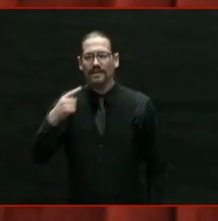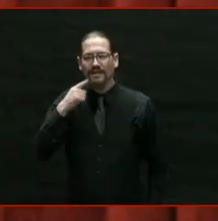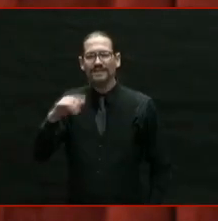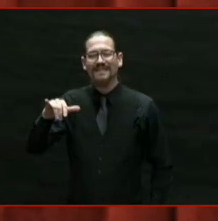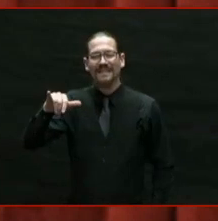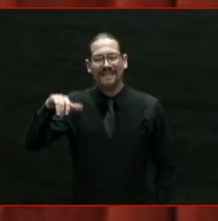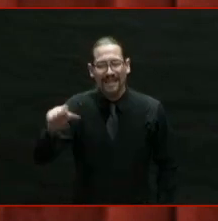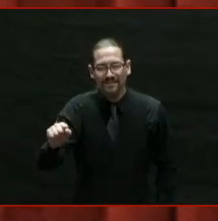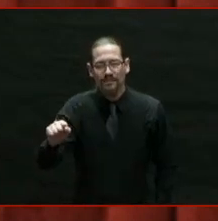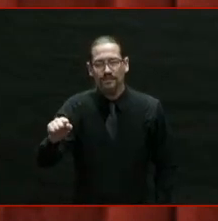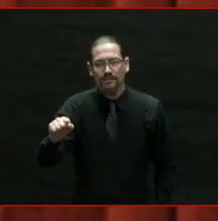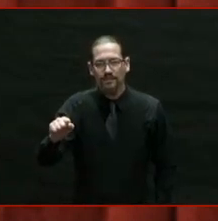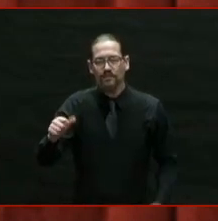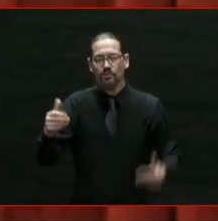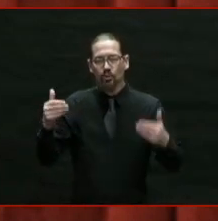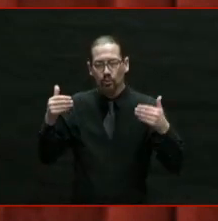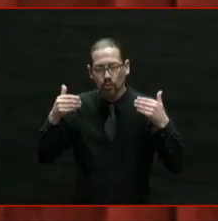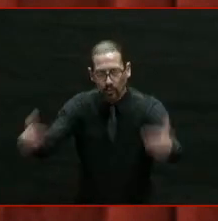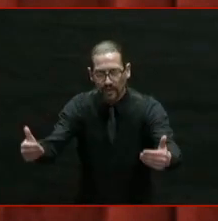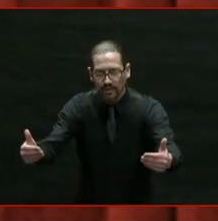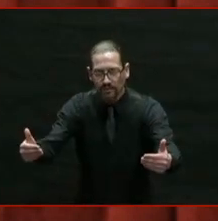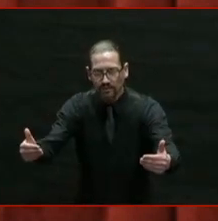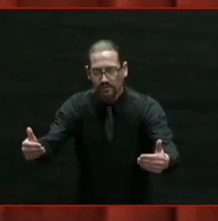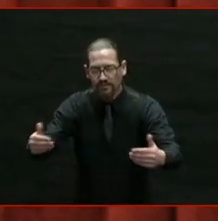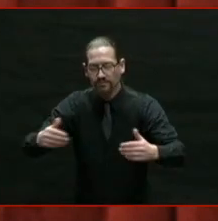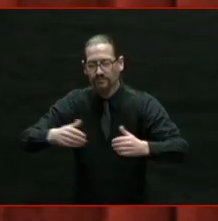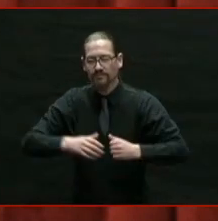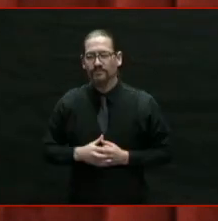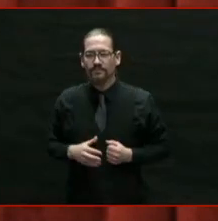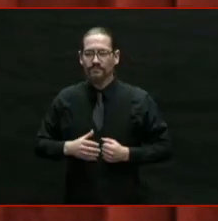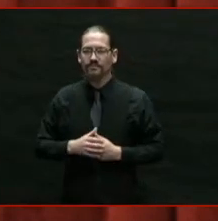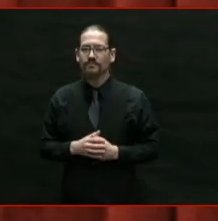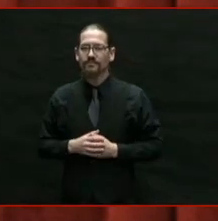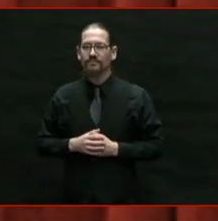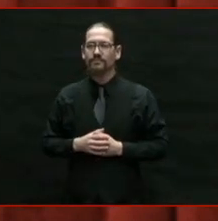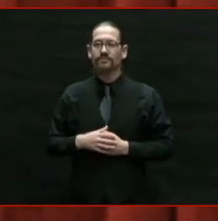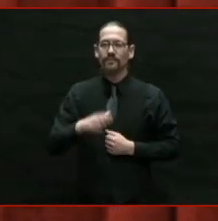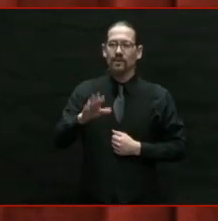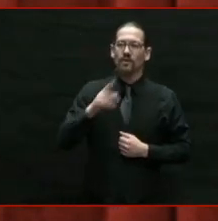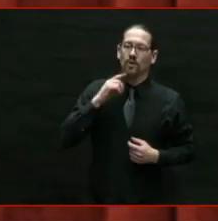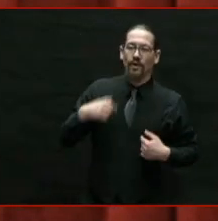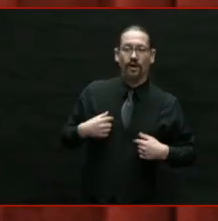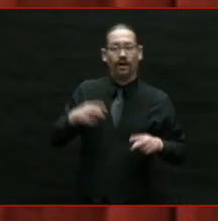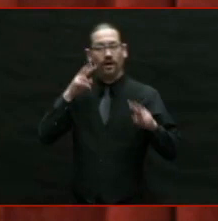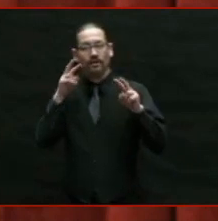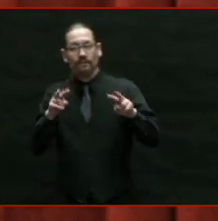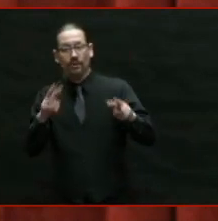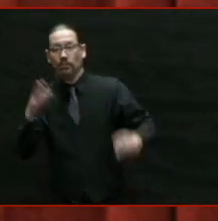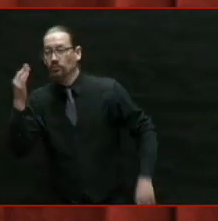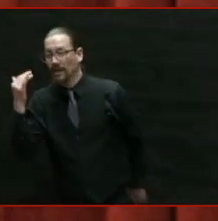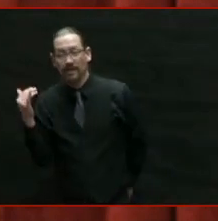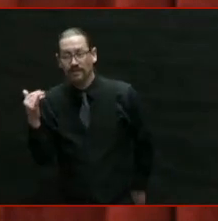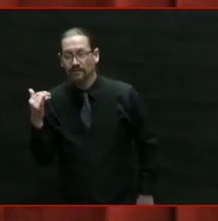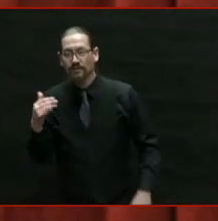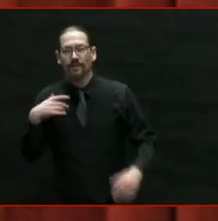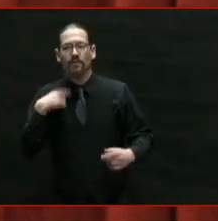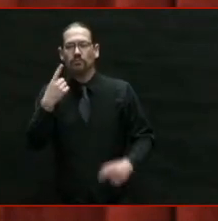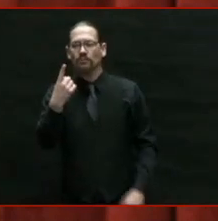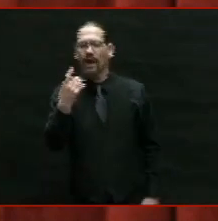Yes. and I am sure looking forward to the day that one of you